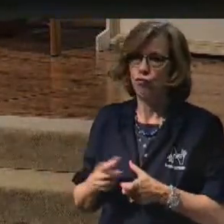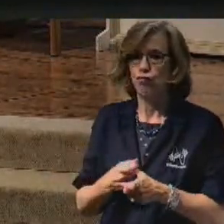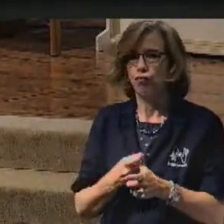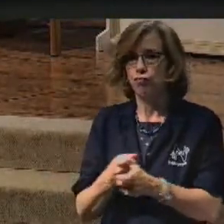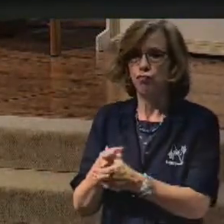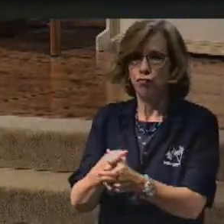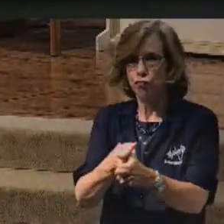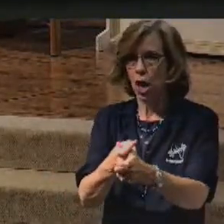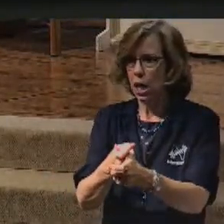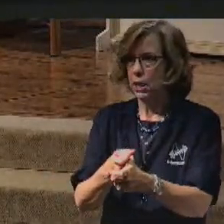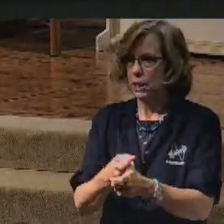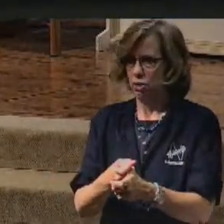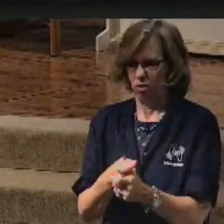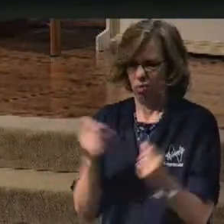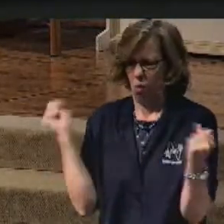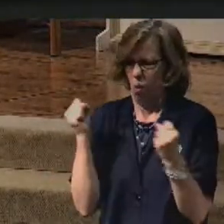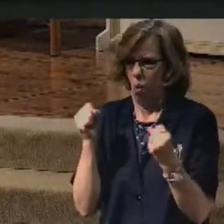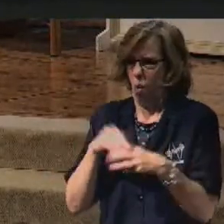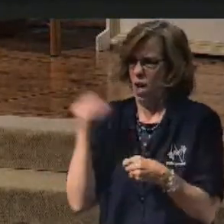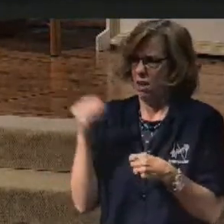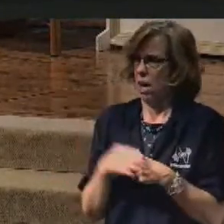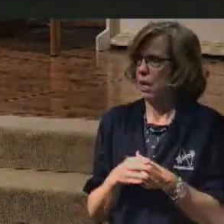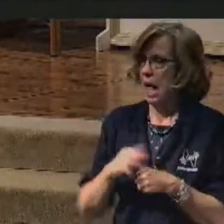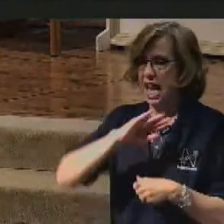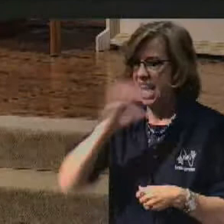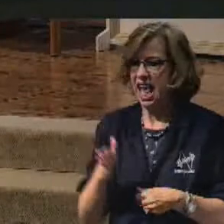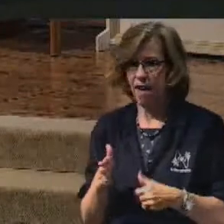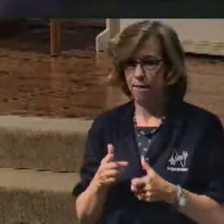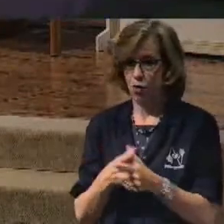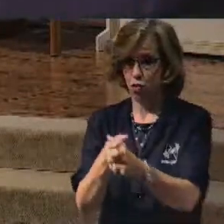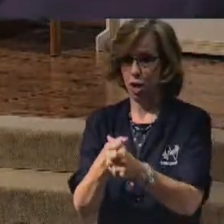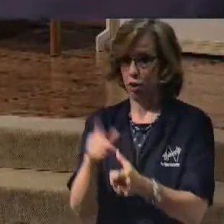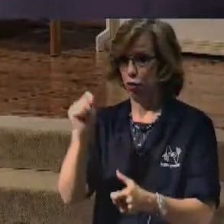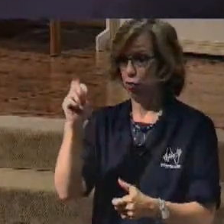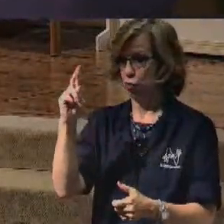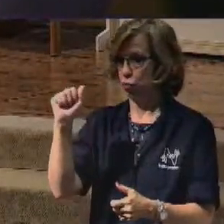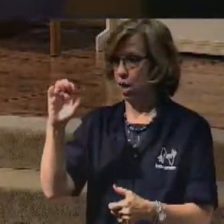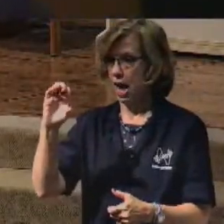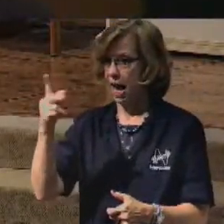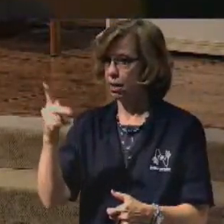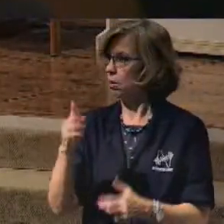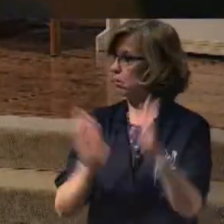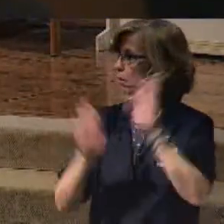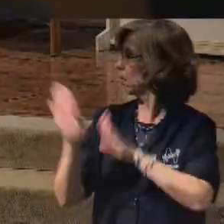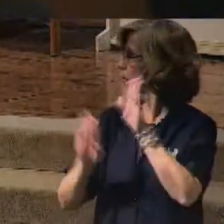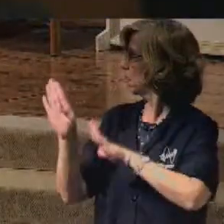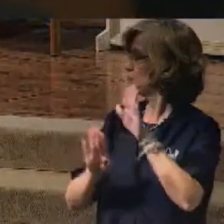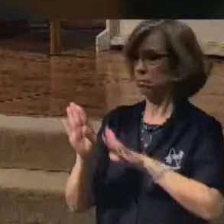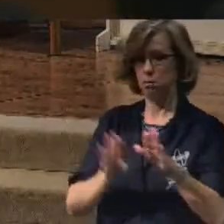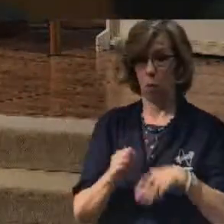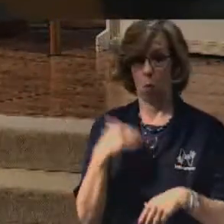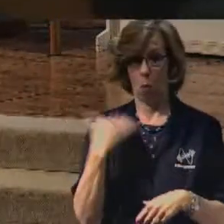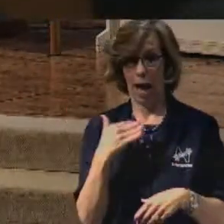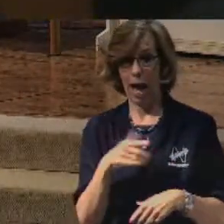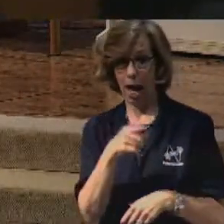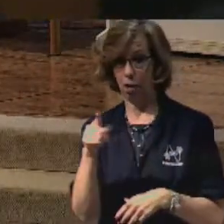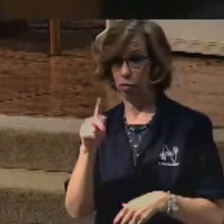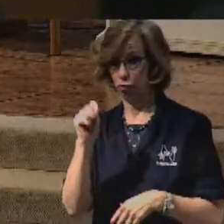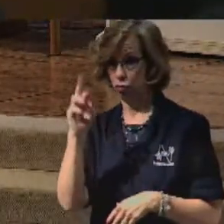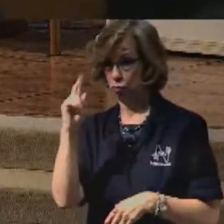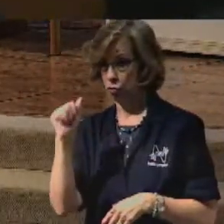of cold outside and I never ran track. Anybody run track in here? Anybody run track? Let me see you. Oh, yeah. Good, good, good. Okay.